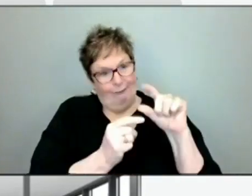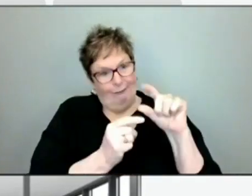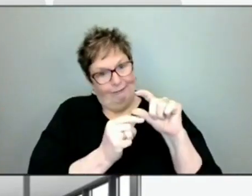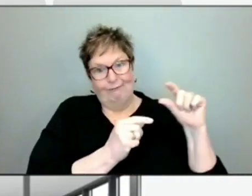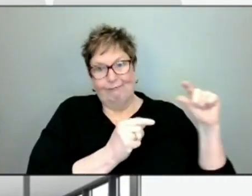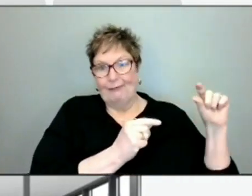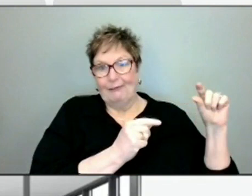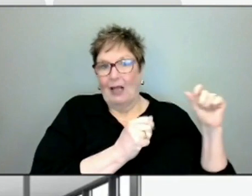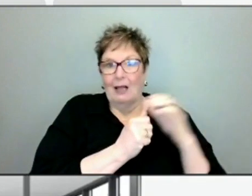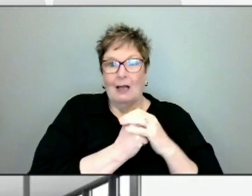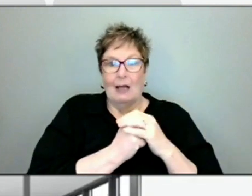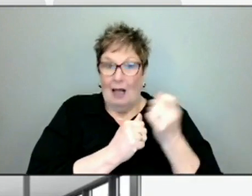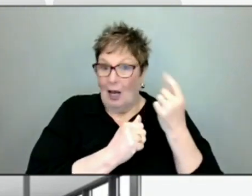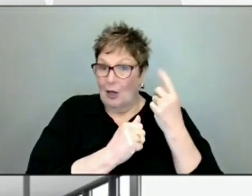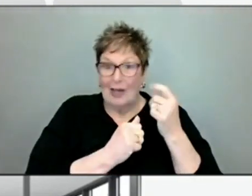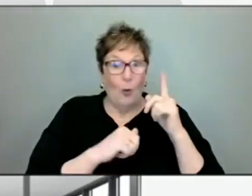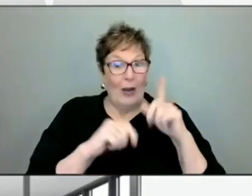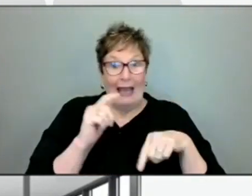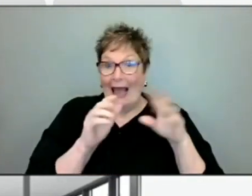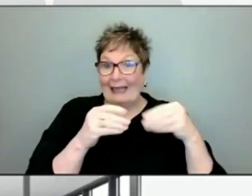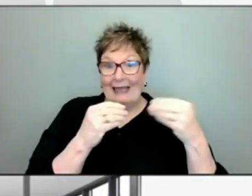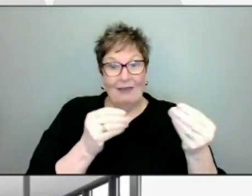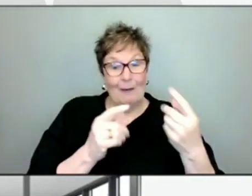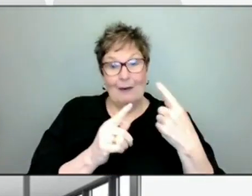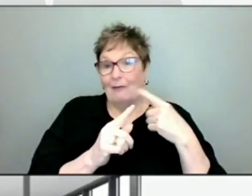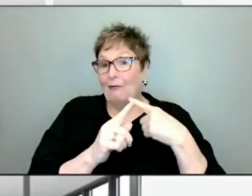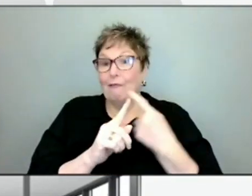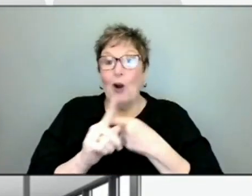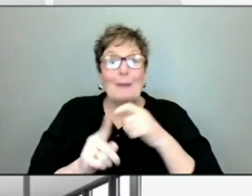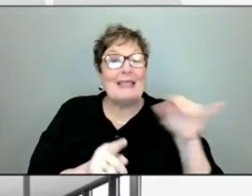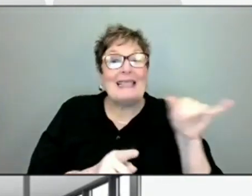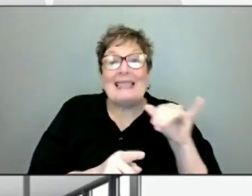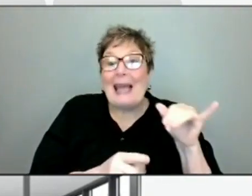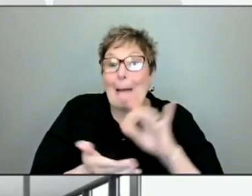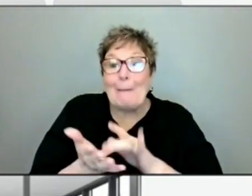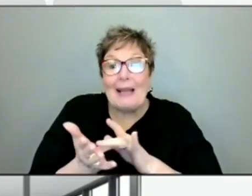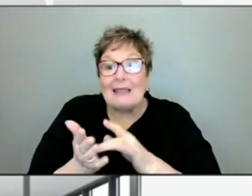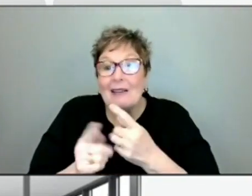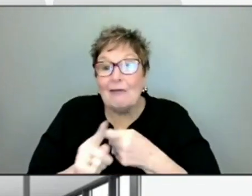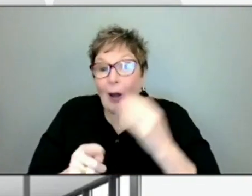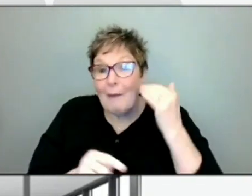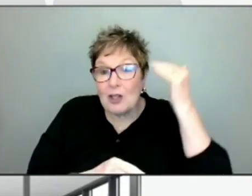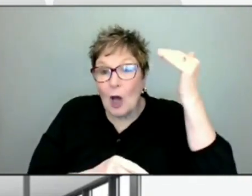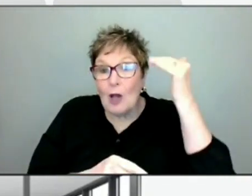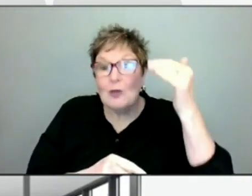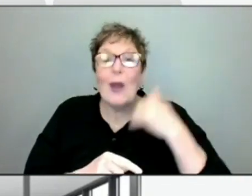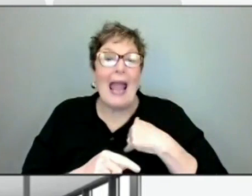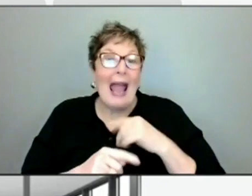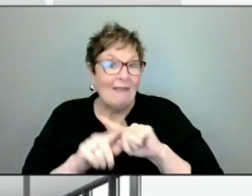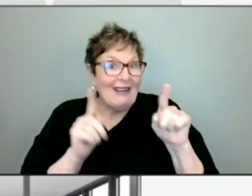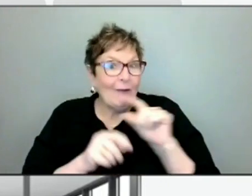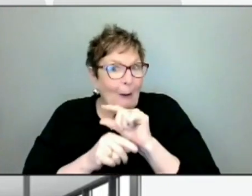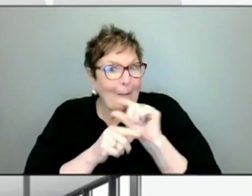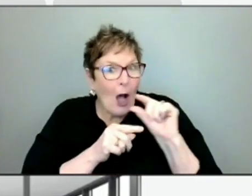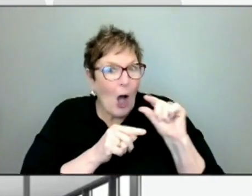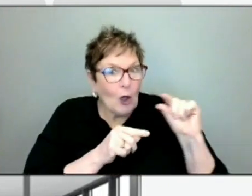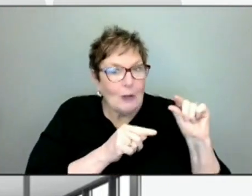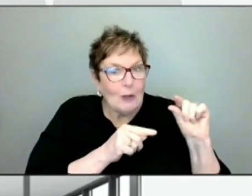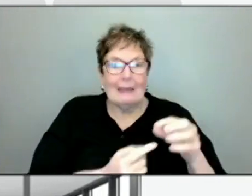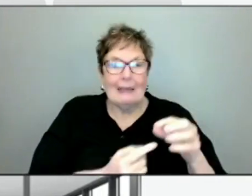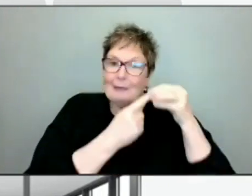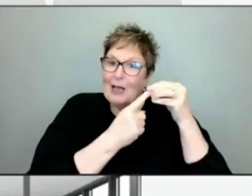we are not able to give that vaccine out of the vials that we normally do for adults, we're getting a different vial of vaccine for children.